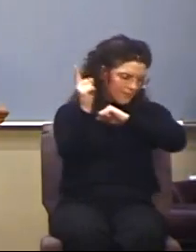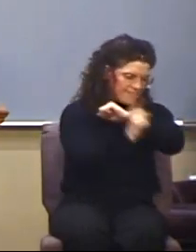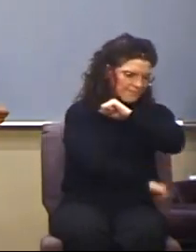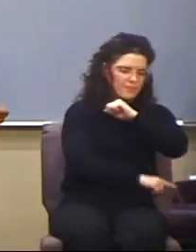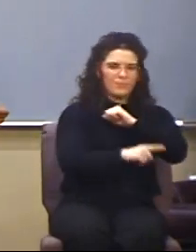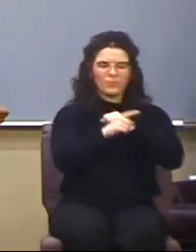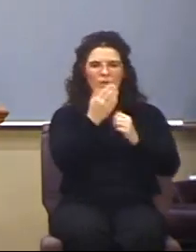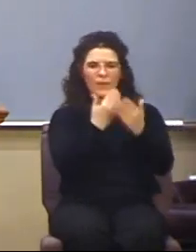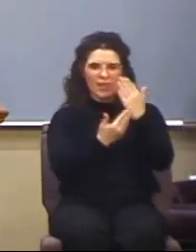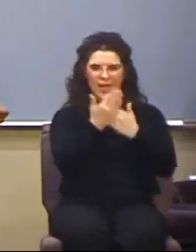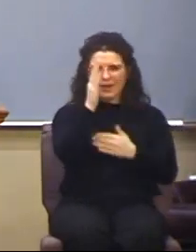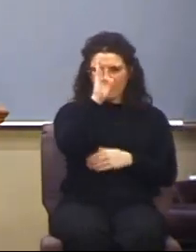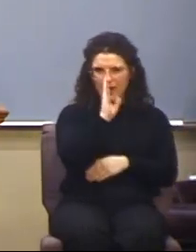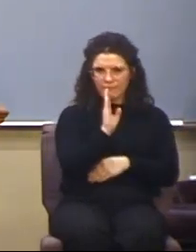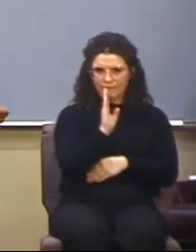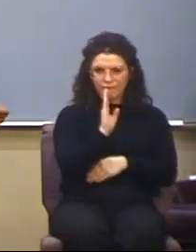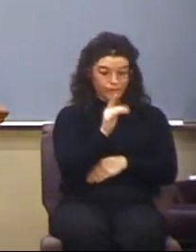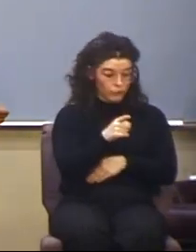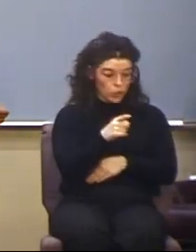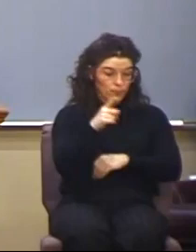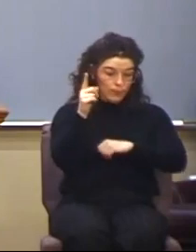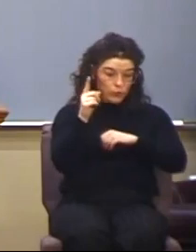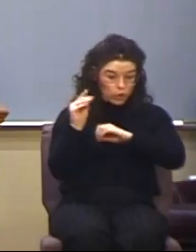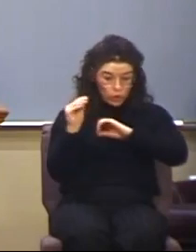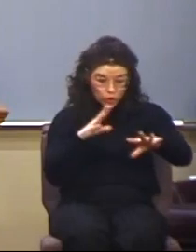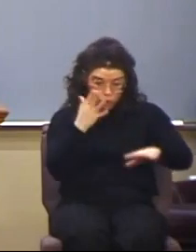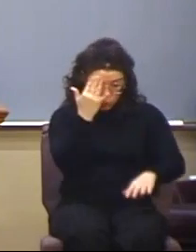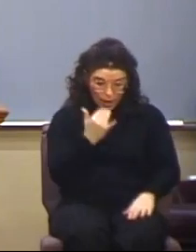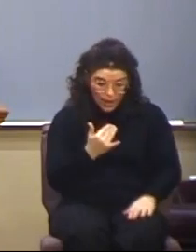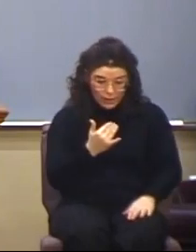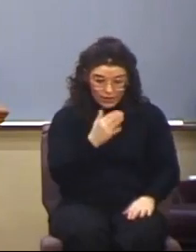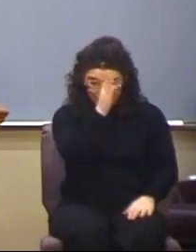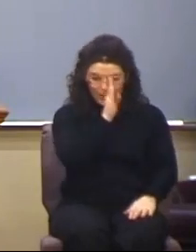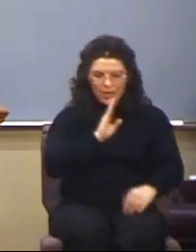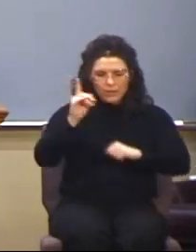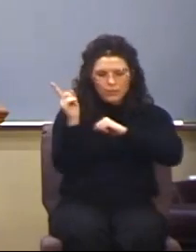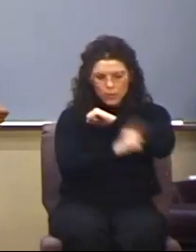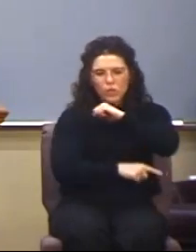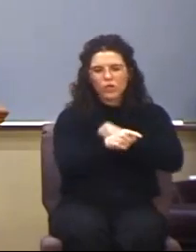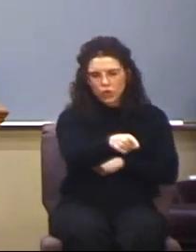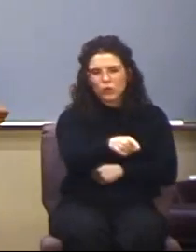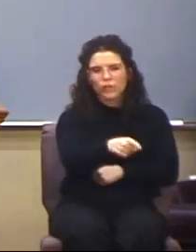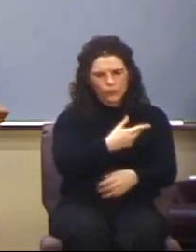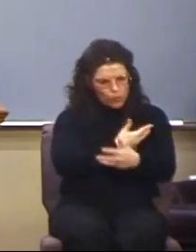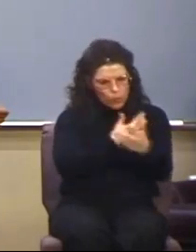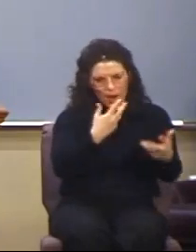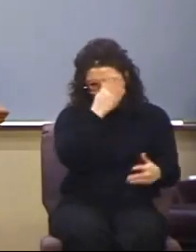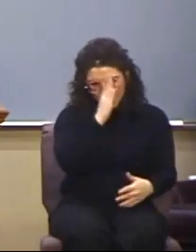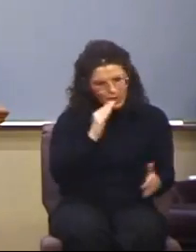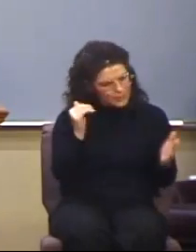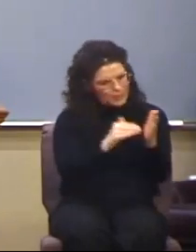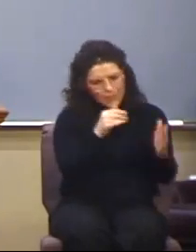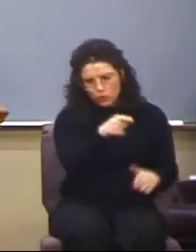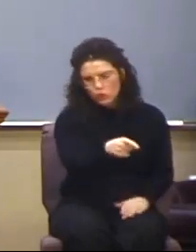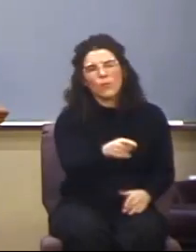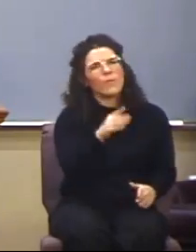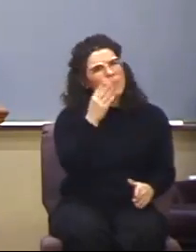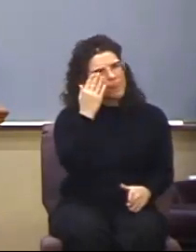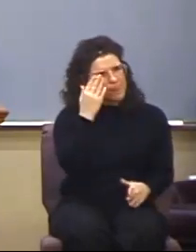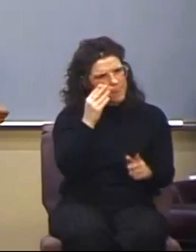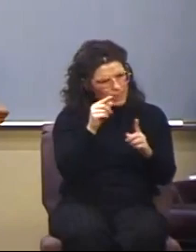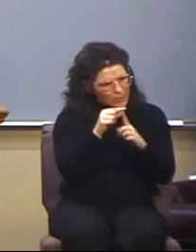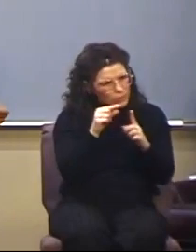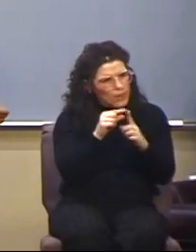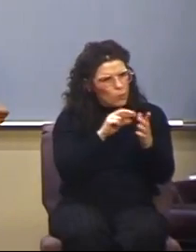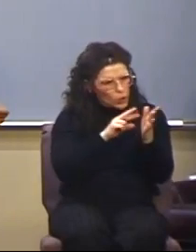Someone who is judicially punished because of the wrath of God. Go to Galatians. And before we